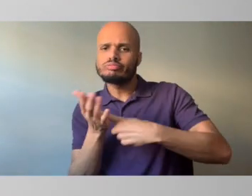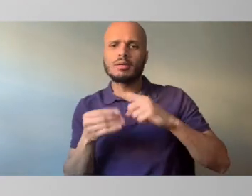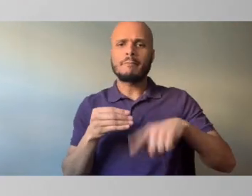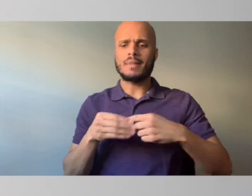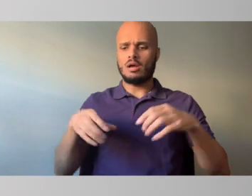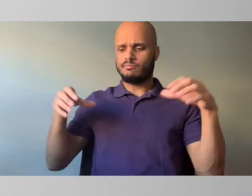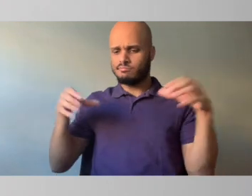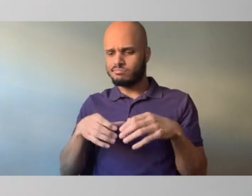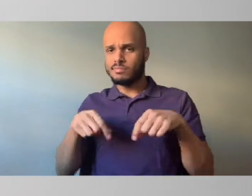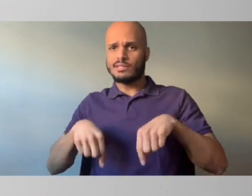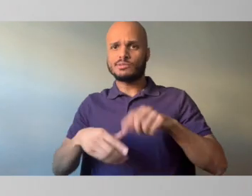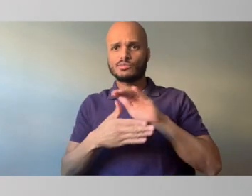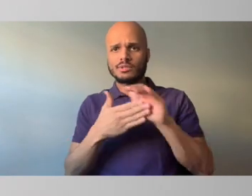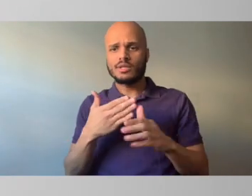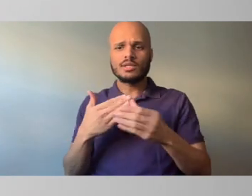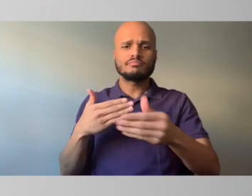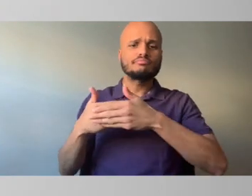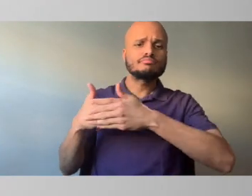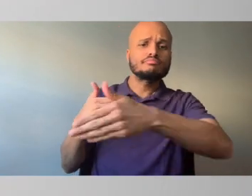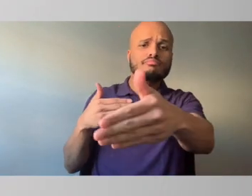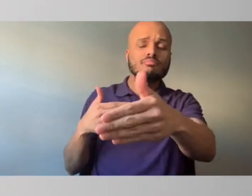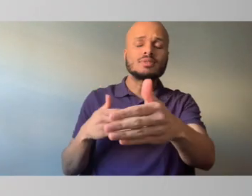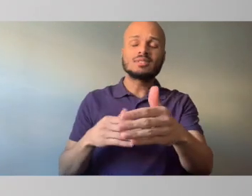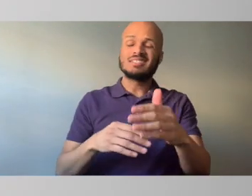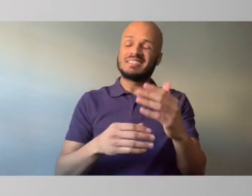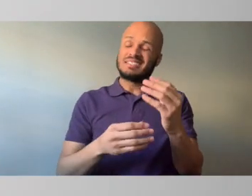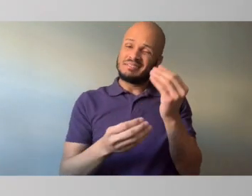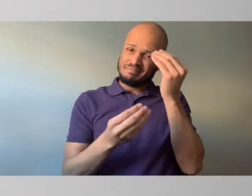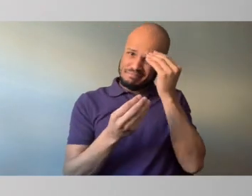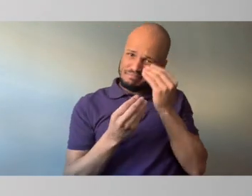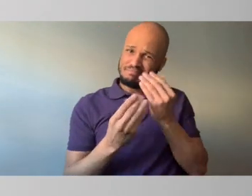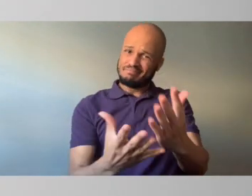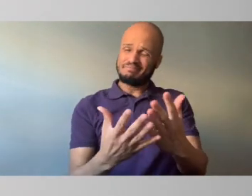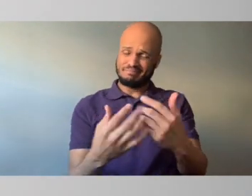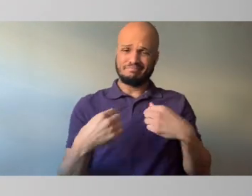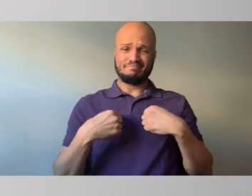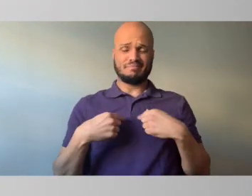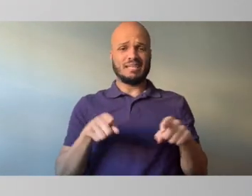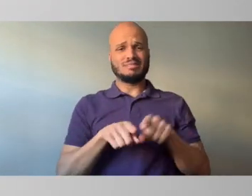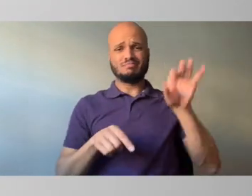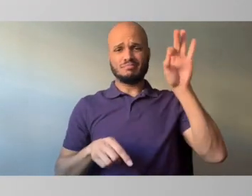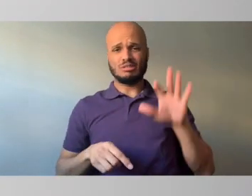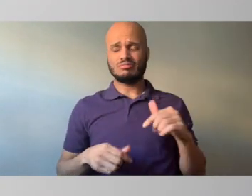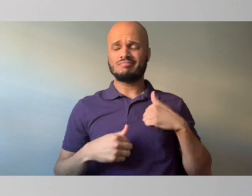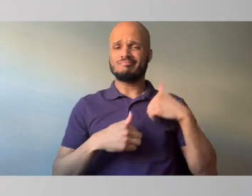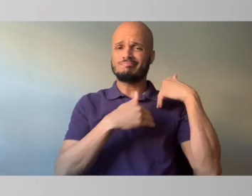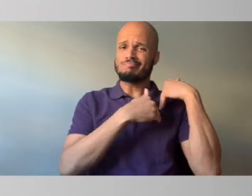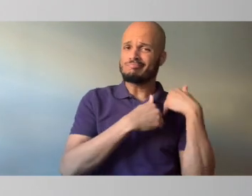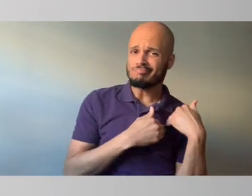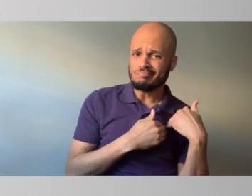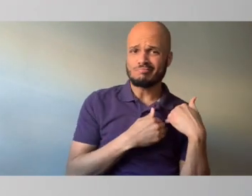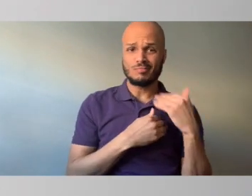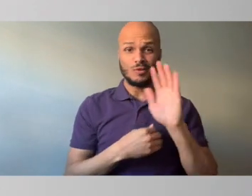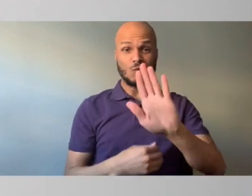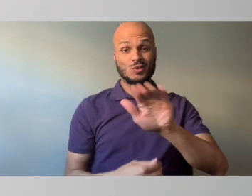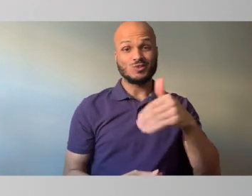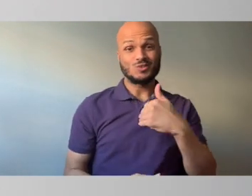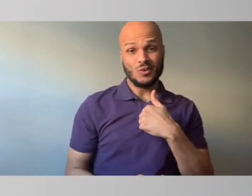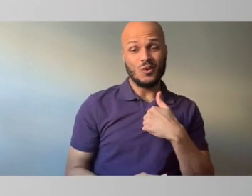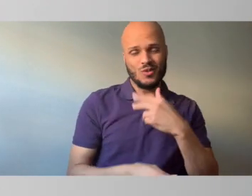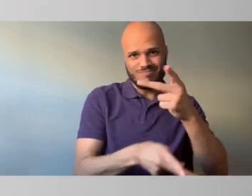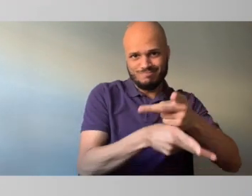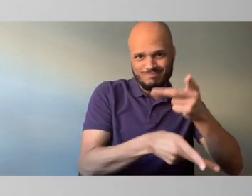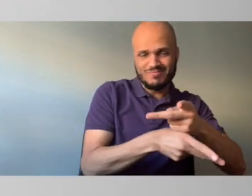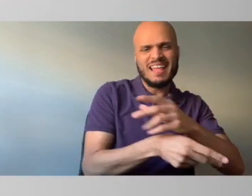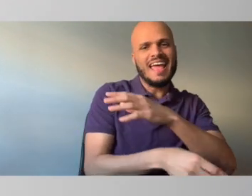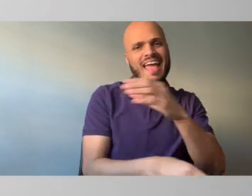weekend over the next couple of weeks. But as your pastor, I have not only the responsibility to care for your soul, but